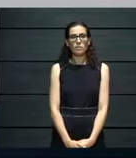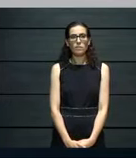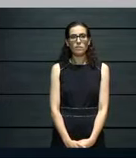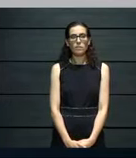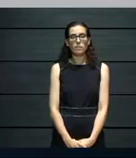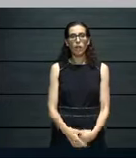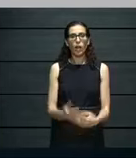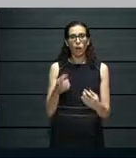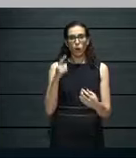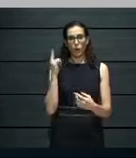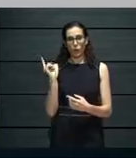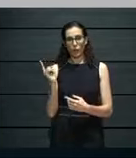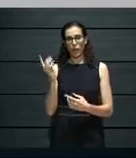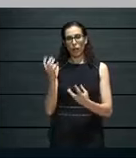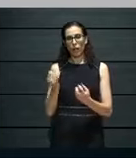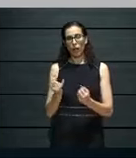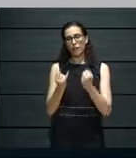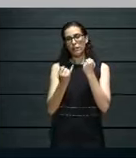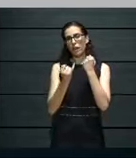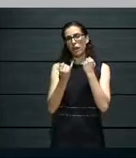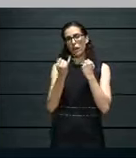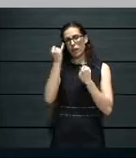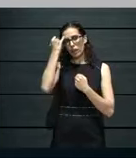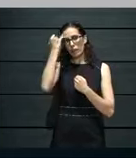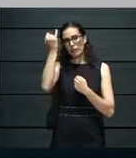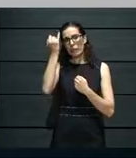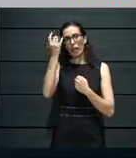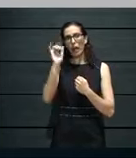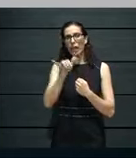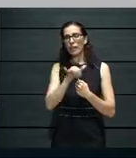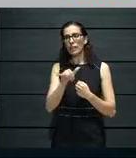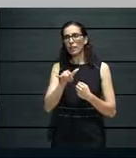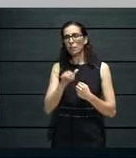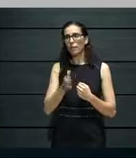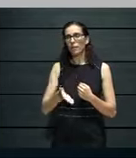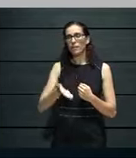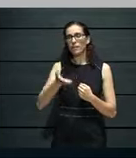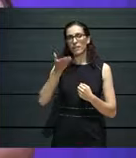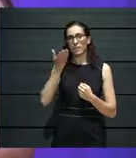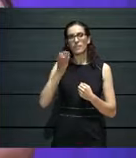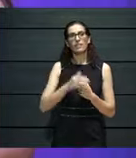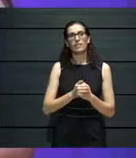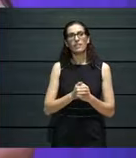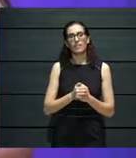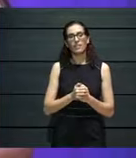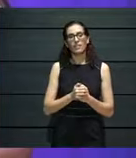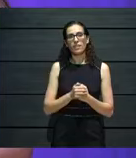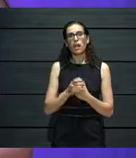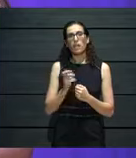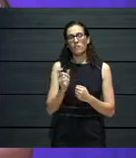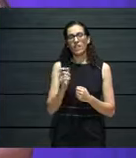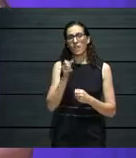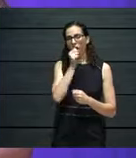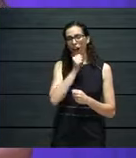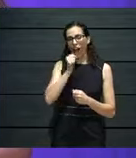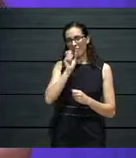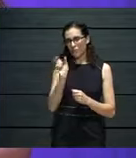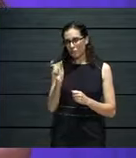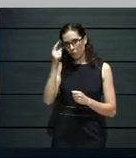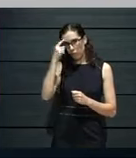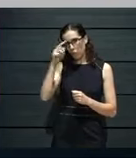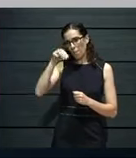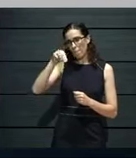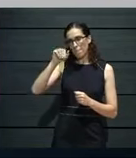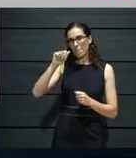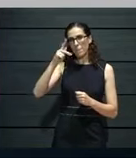an idea of the most engaged Facebook posts. had the Macchetti, which, um. did really well, apparently. Yes. Um, with the, with